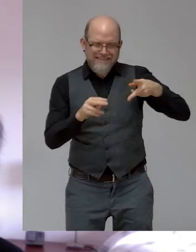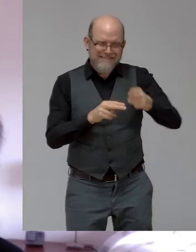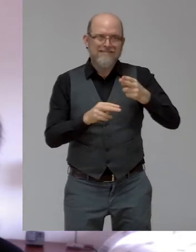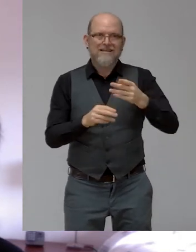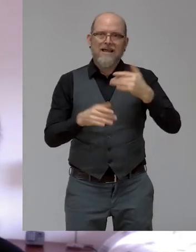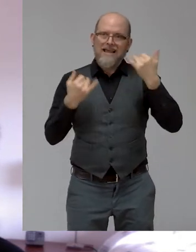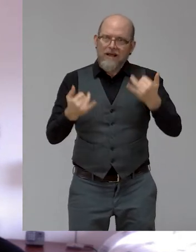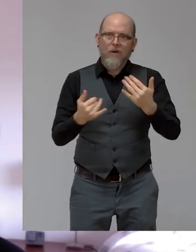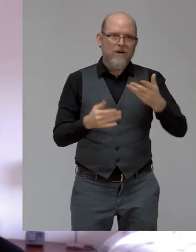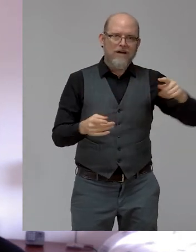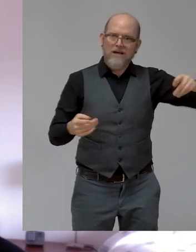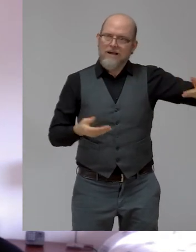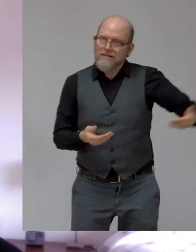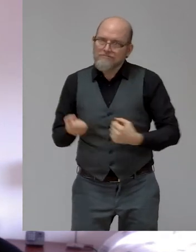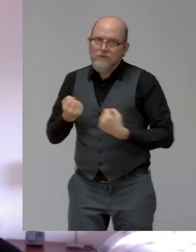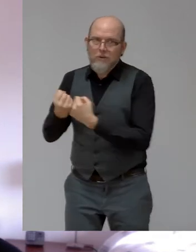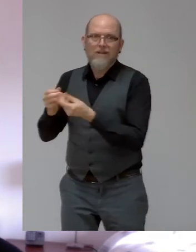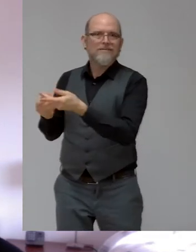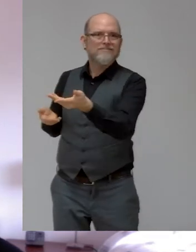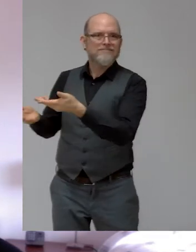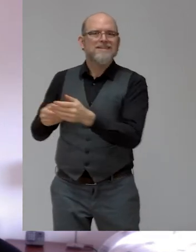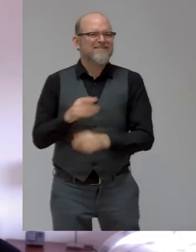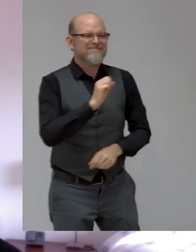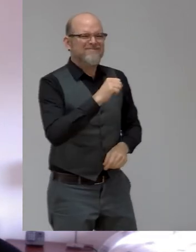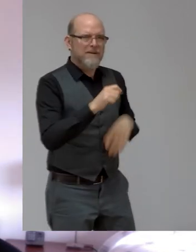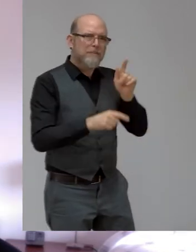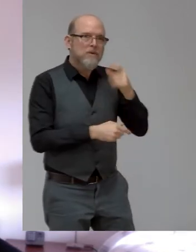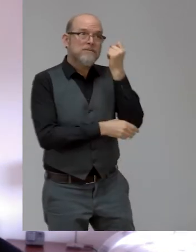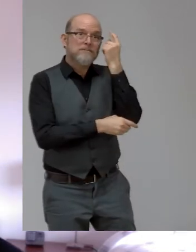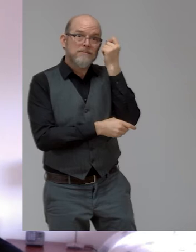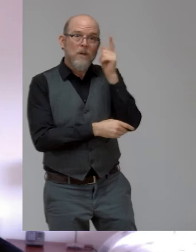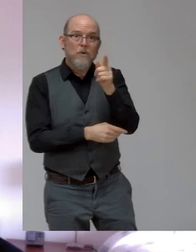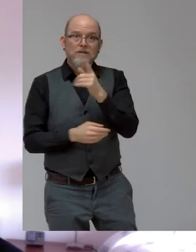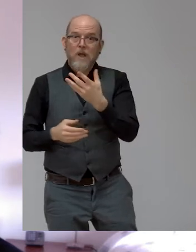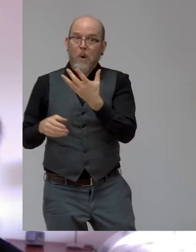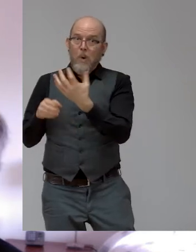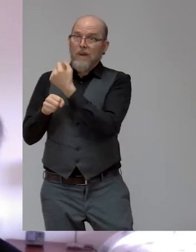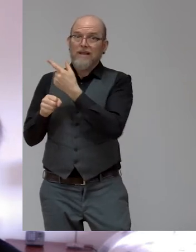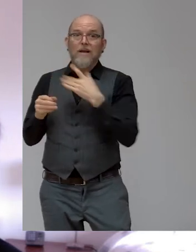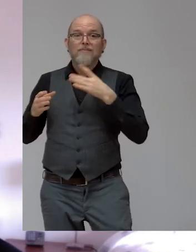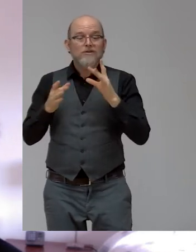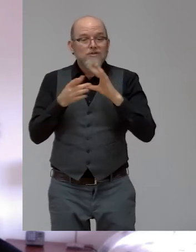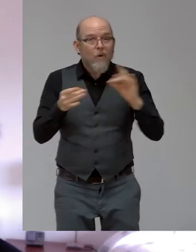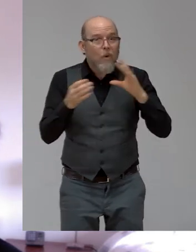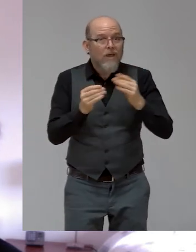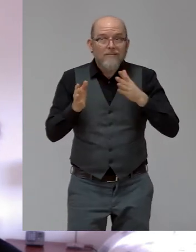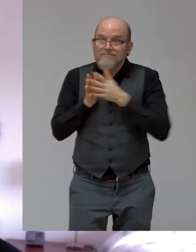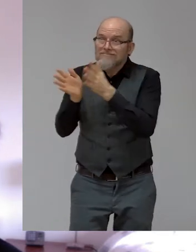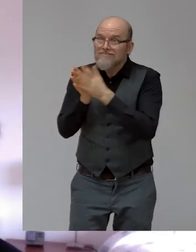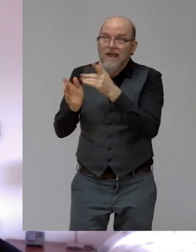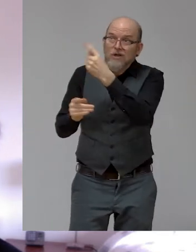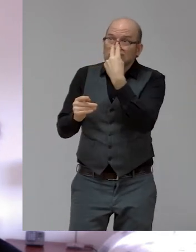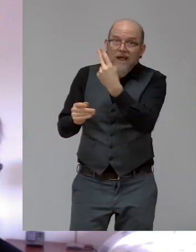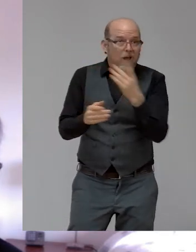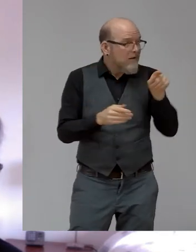people who try and understand this, you get the good benefits, you play up the good stories. Once you play up the good stories, success means success.